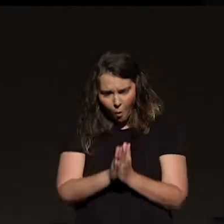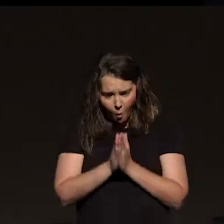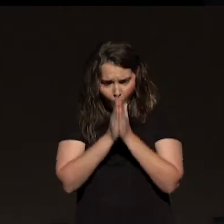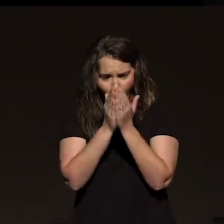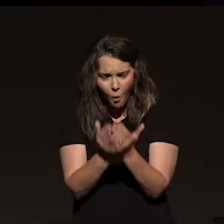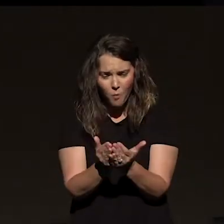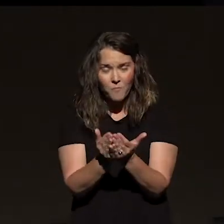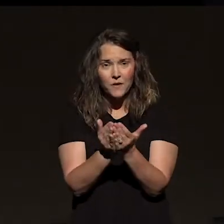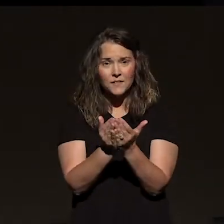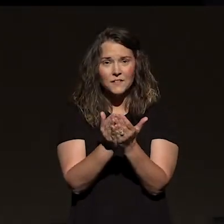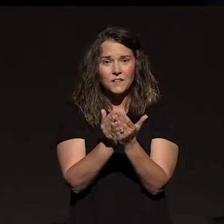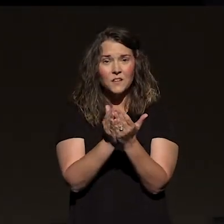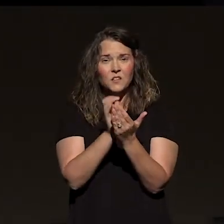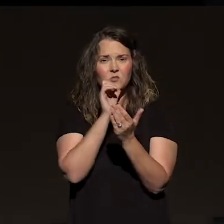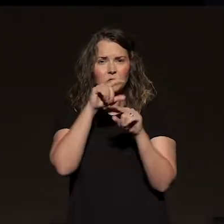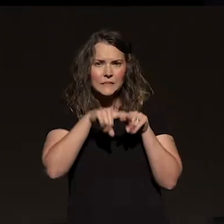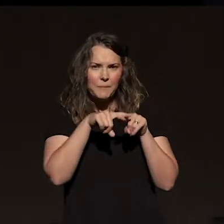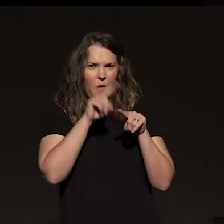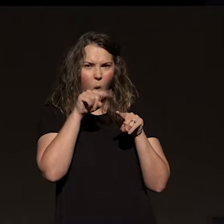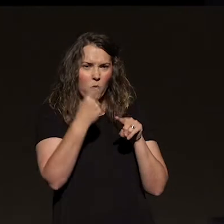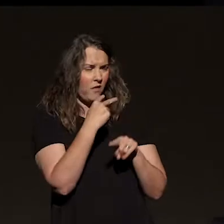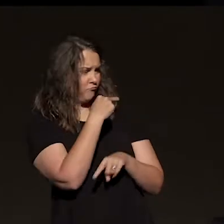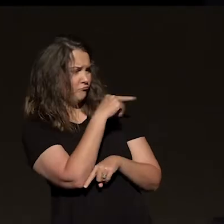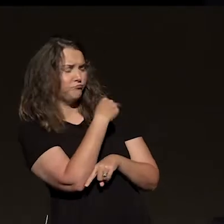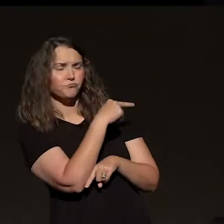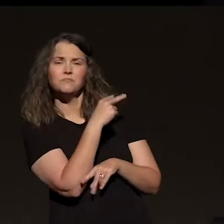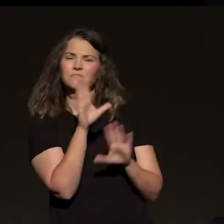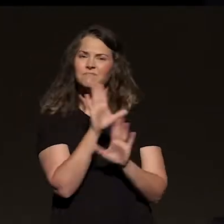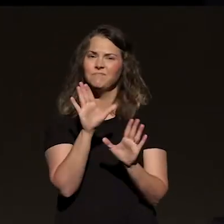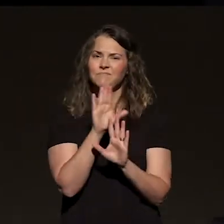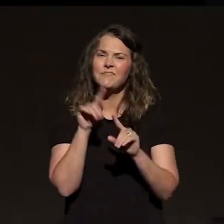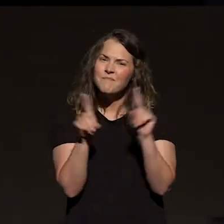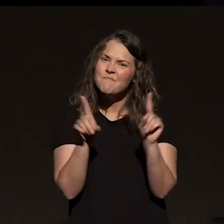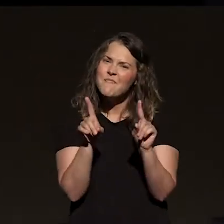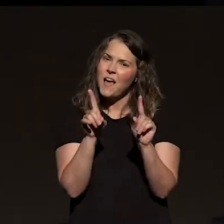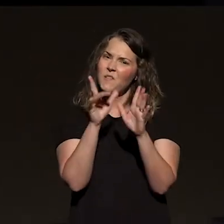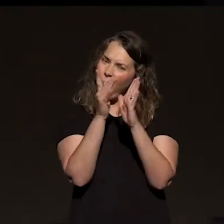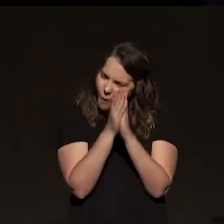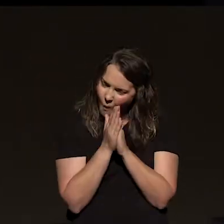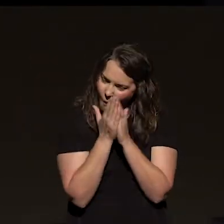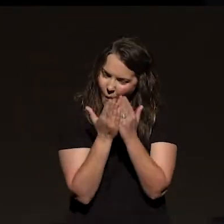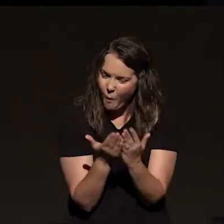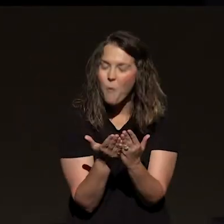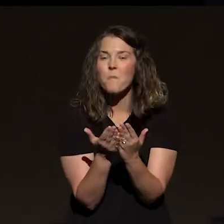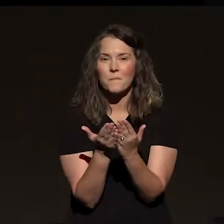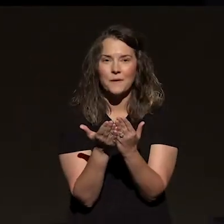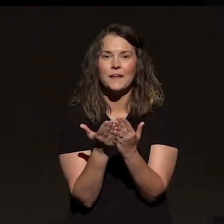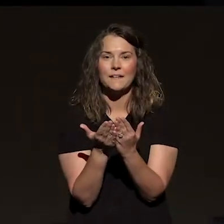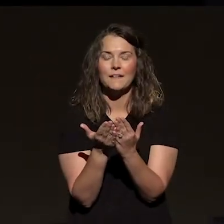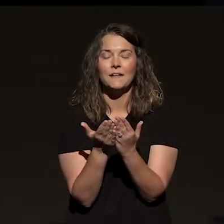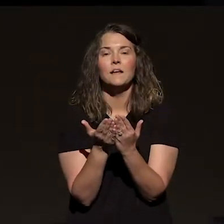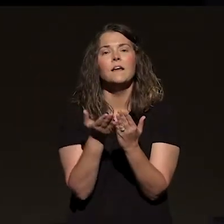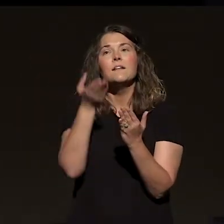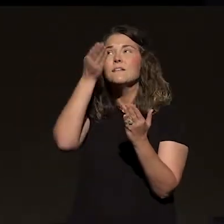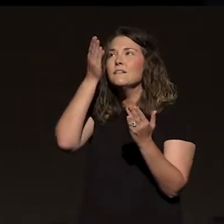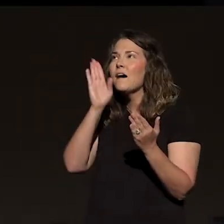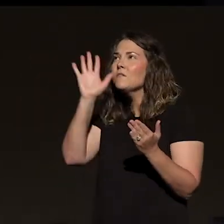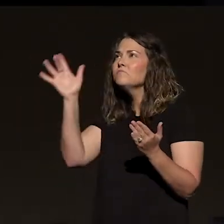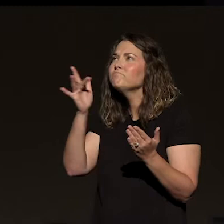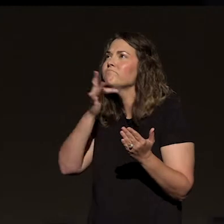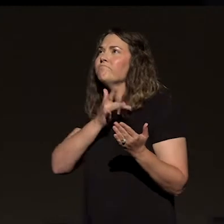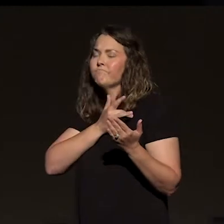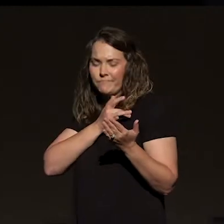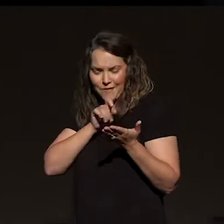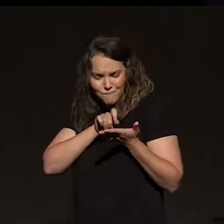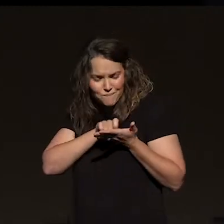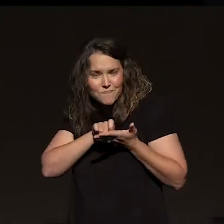word. Just don't rely on what's going to be on the screen. It's all going to be on the screen, but I'm telling you, God will speak to you as you begin to make notes in the word. So would you